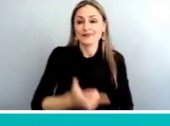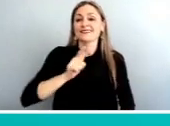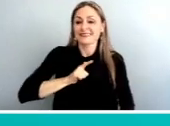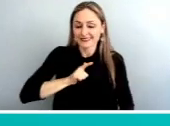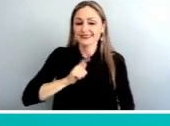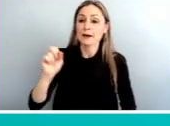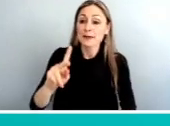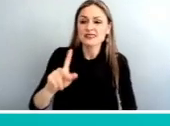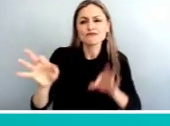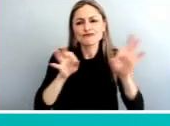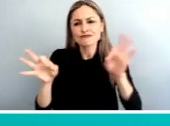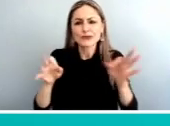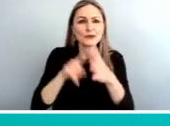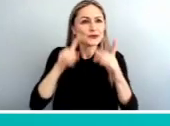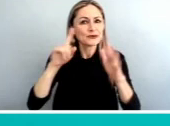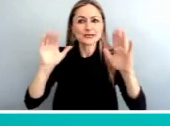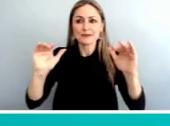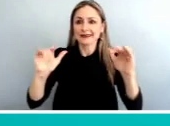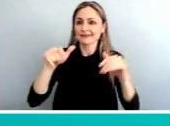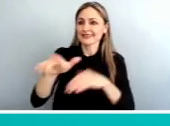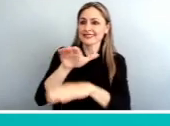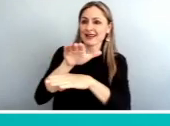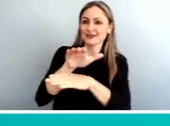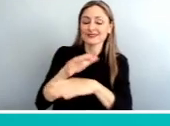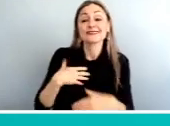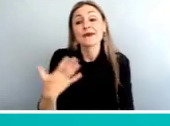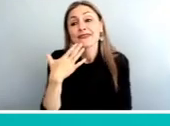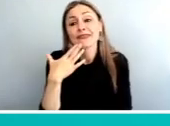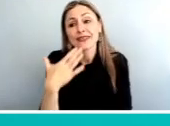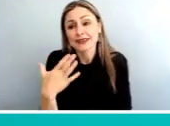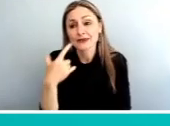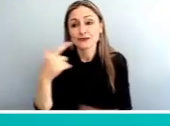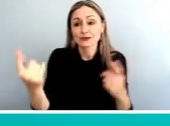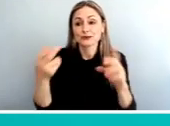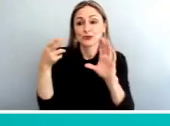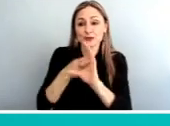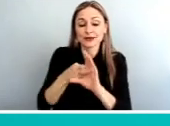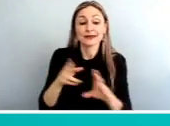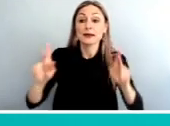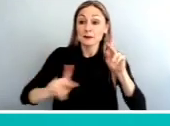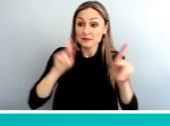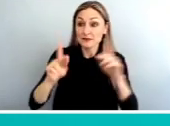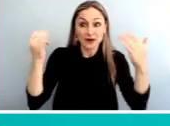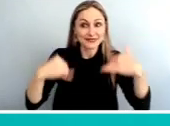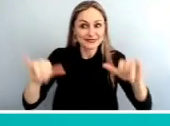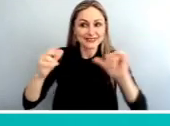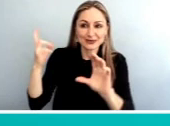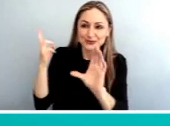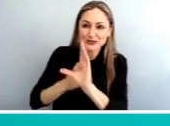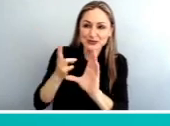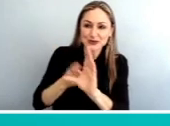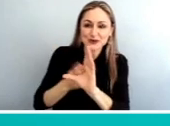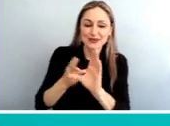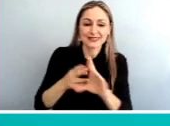to expect this afternoon. So thank you for being here. People are joining as we